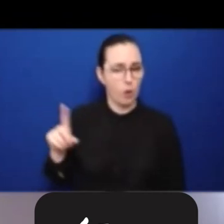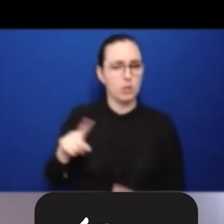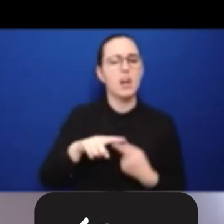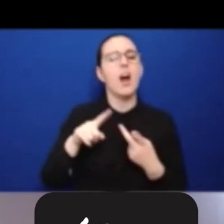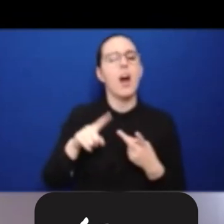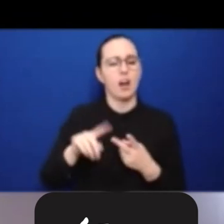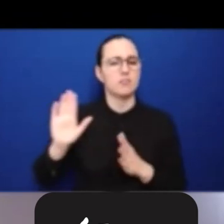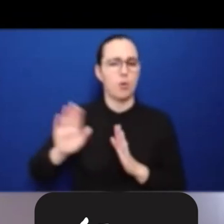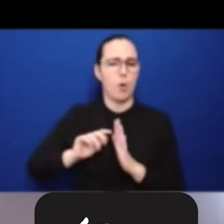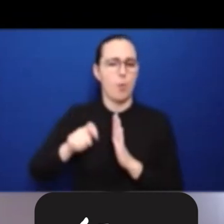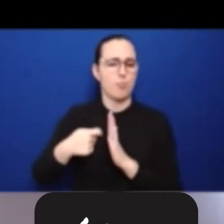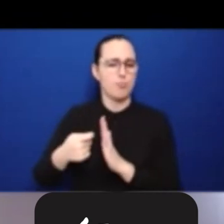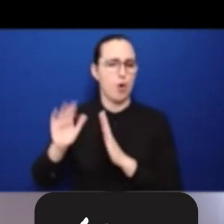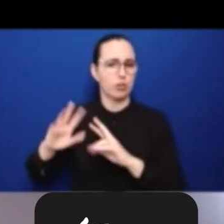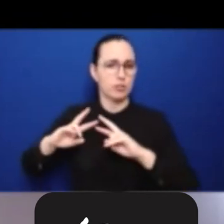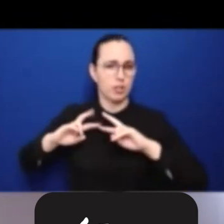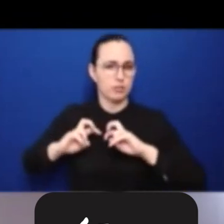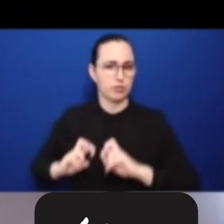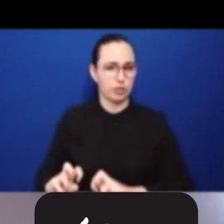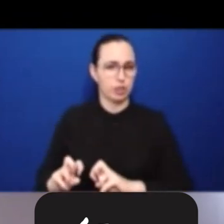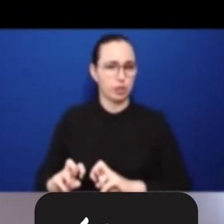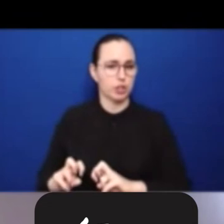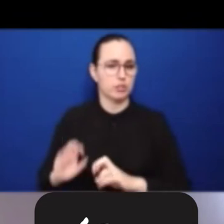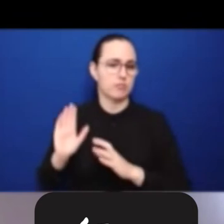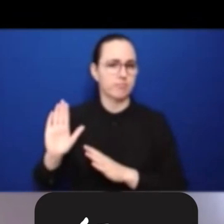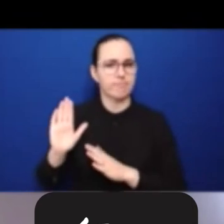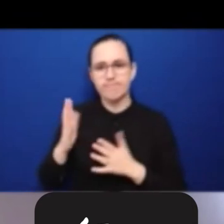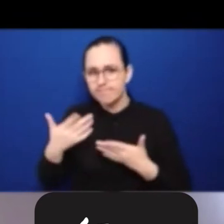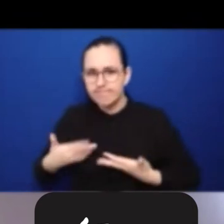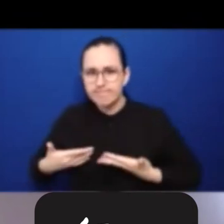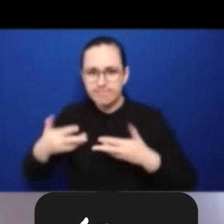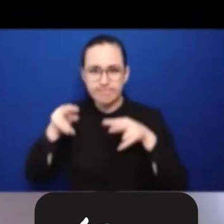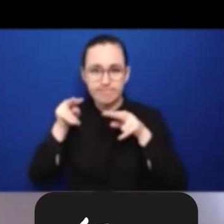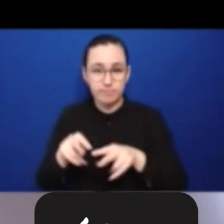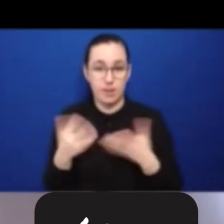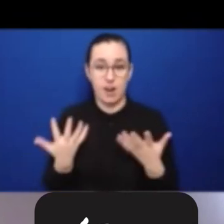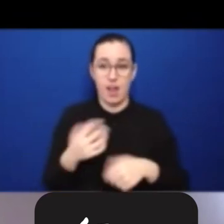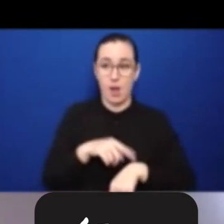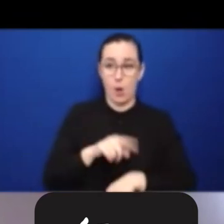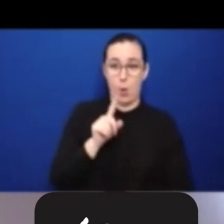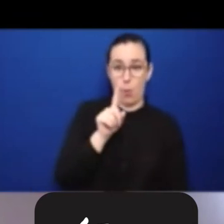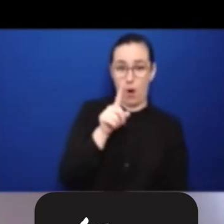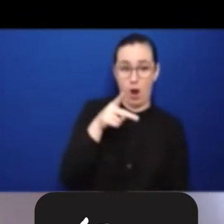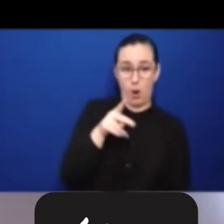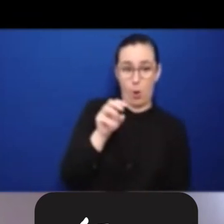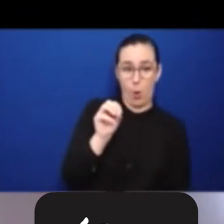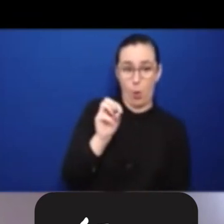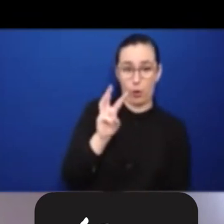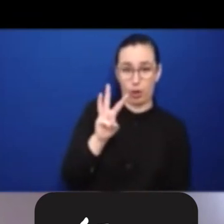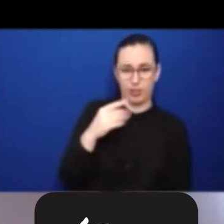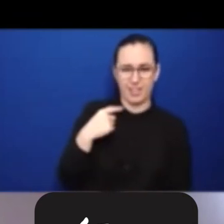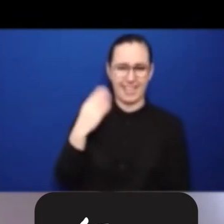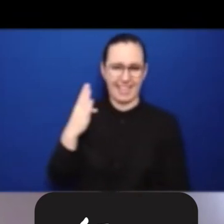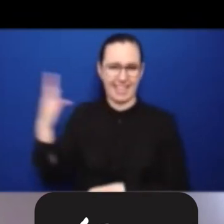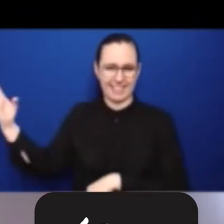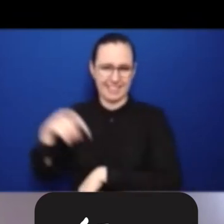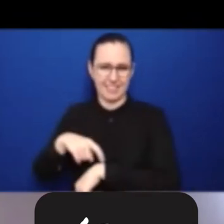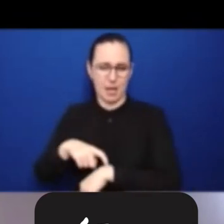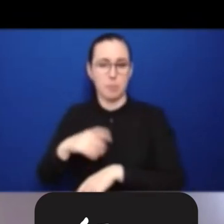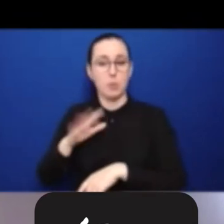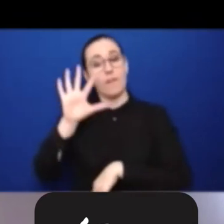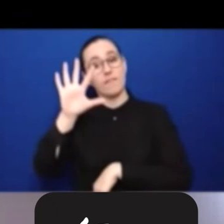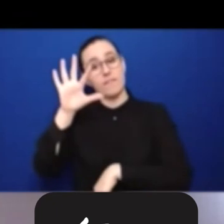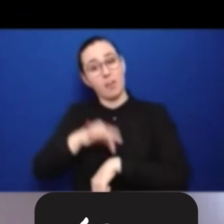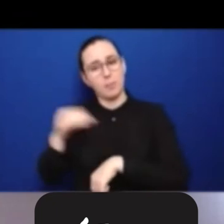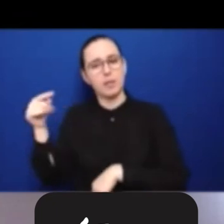it's 1.03 Eastern time. Five-minute break is good. So we'll go, we'll come back